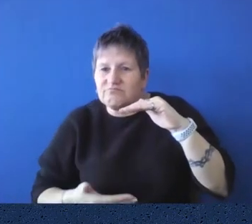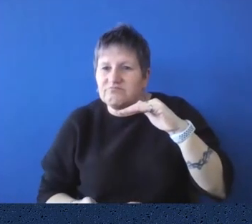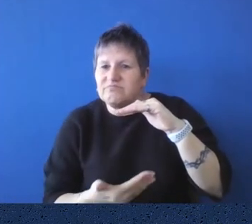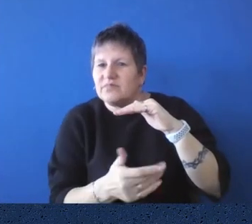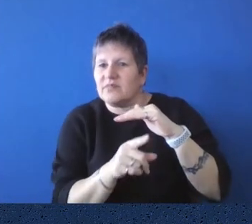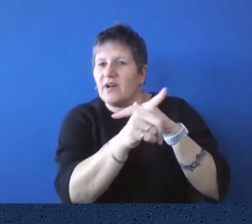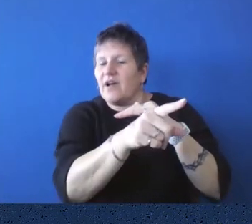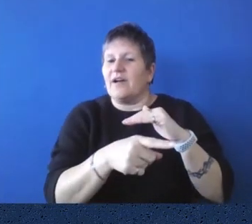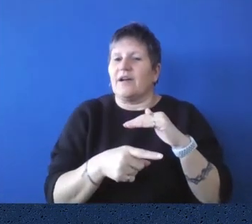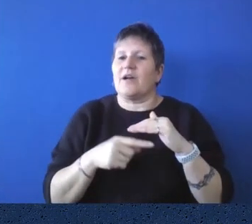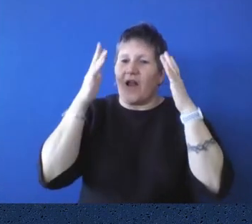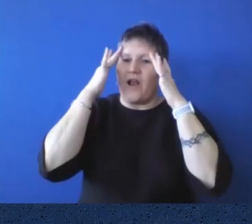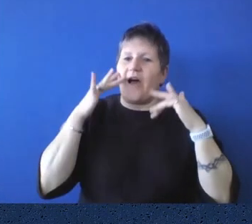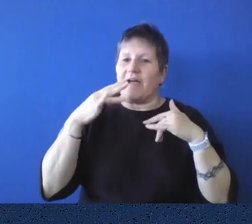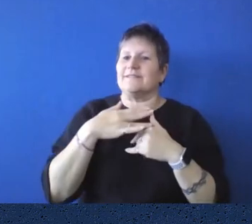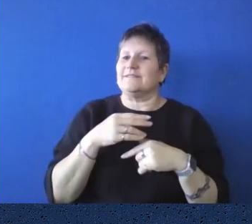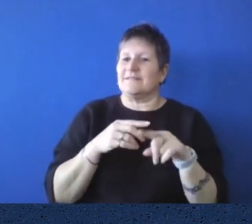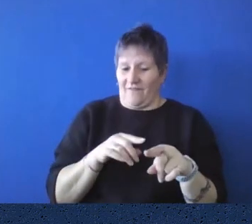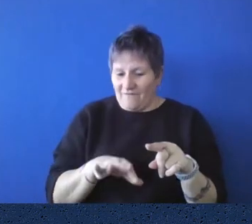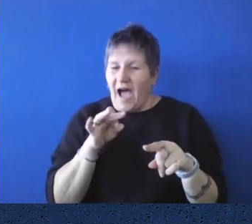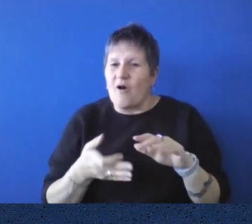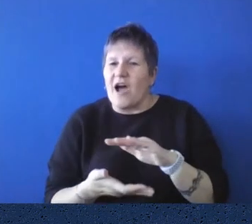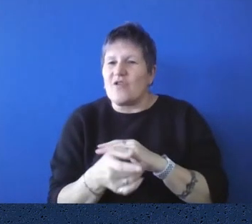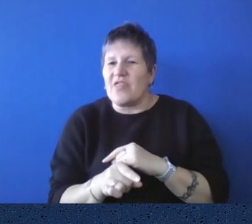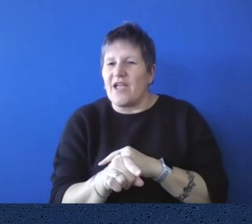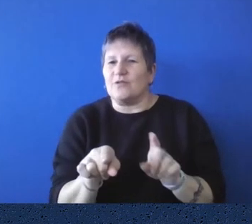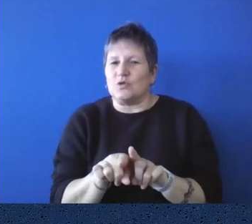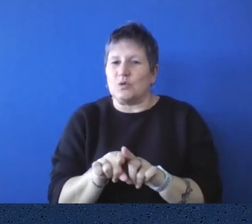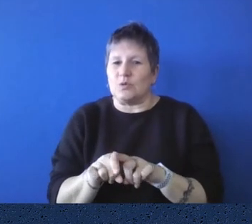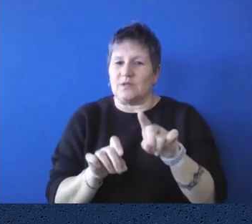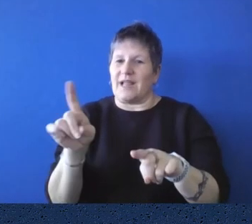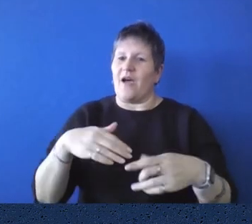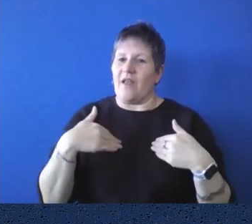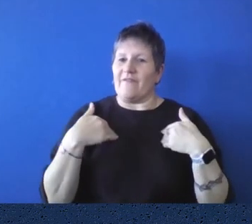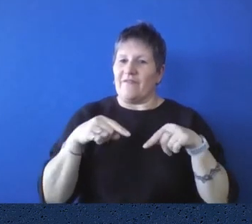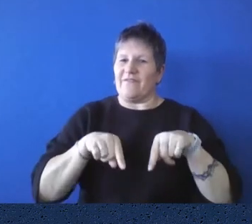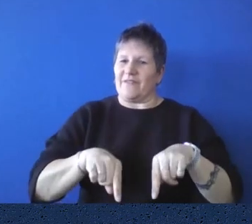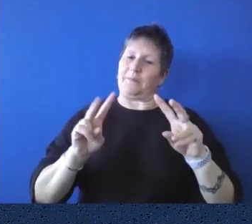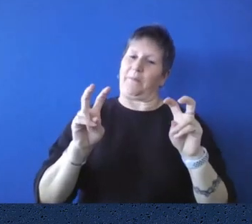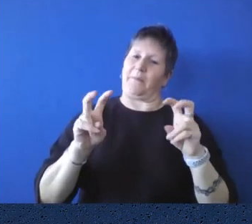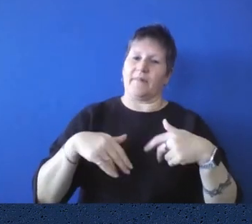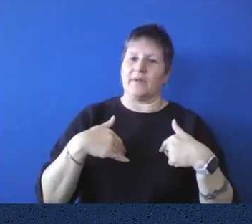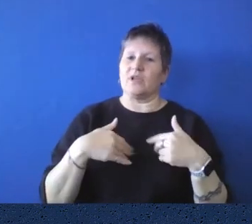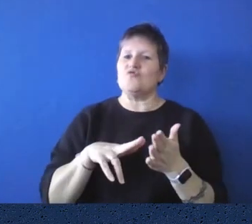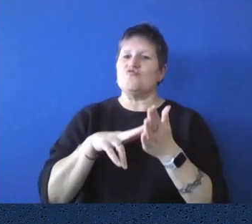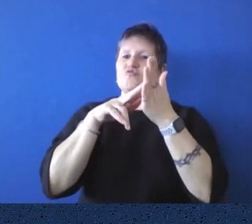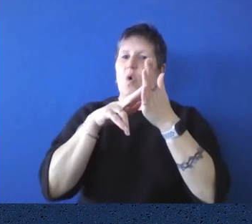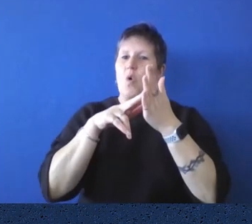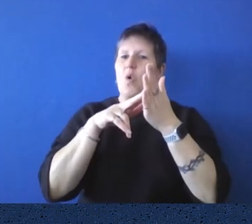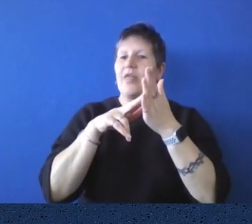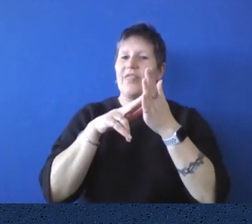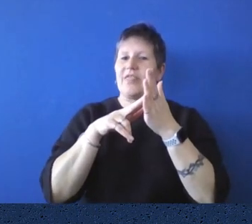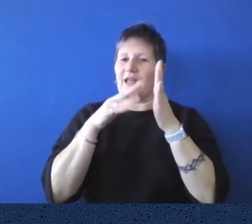also was found under the front steps and lives in here, the North library. And, um, Sarah,